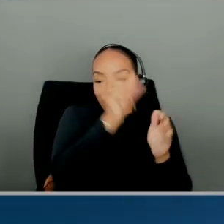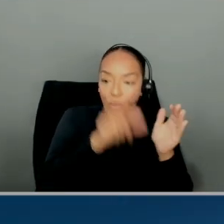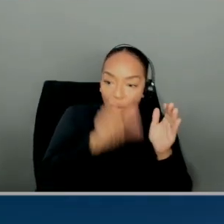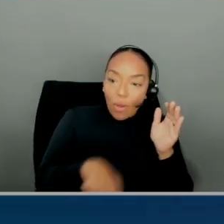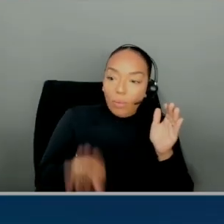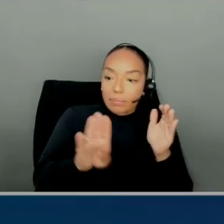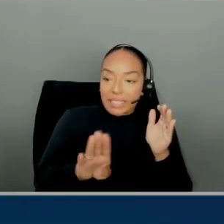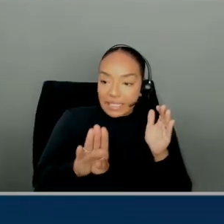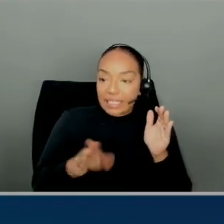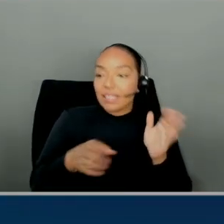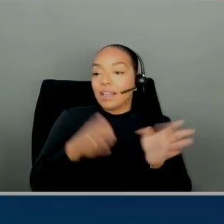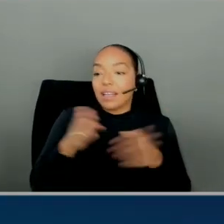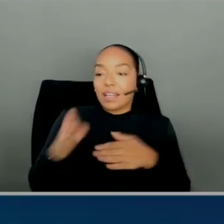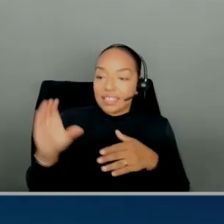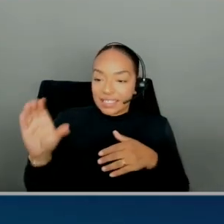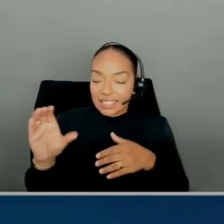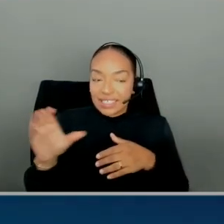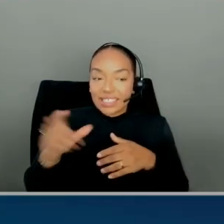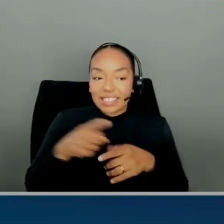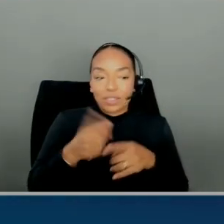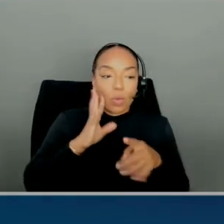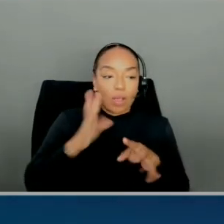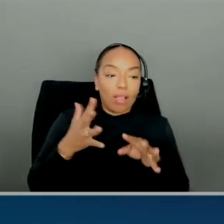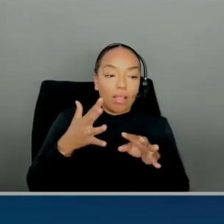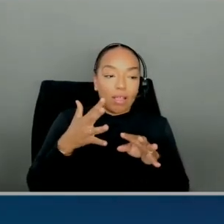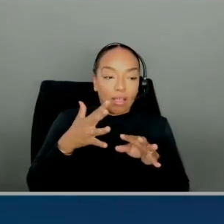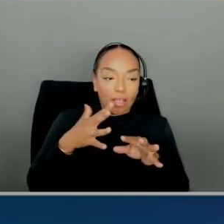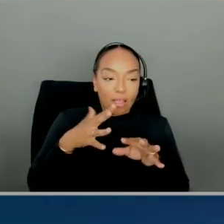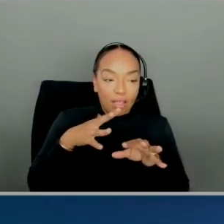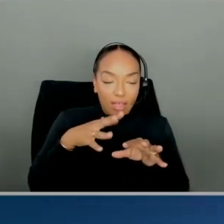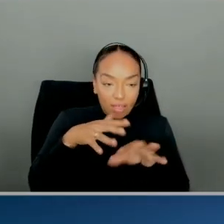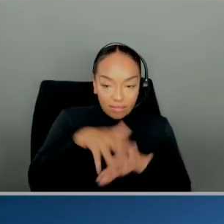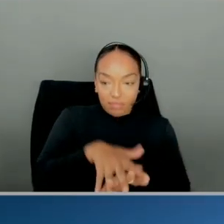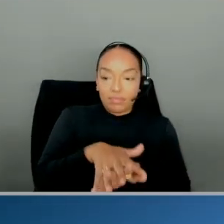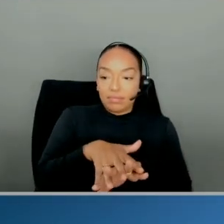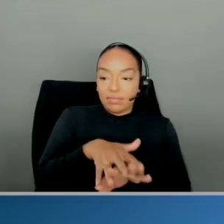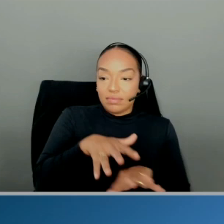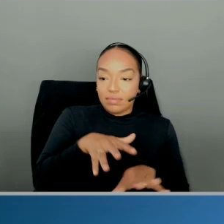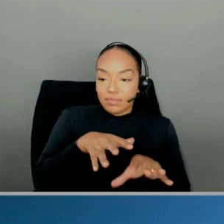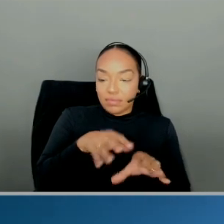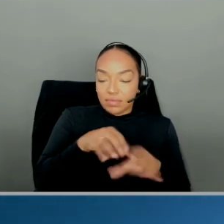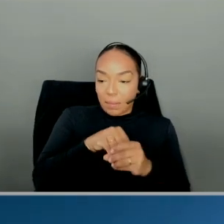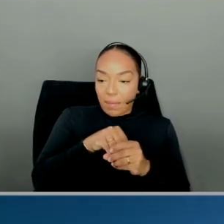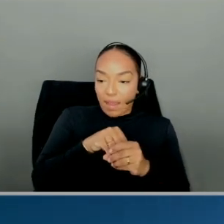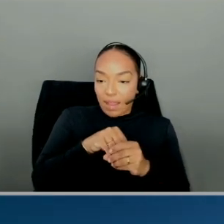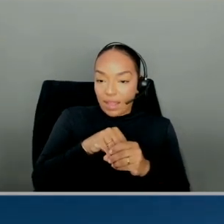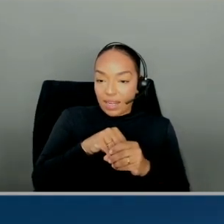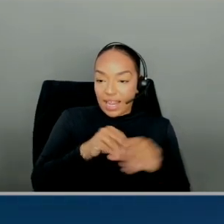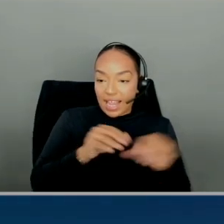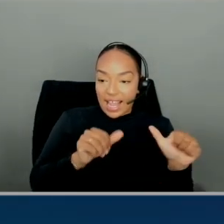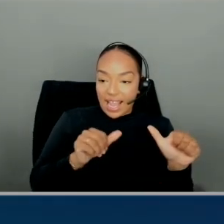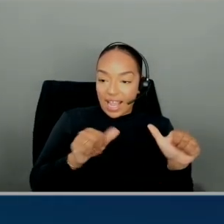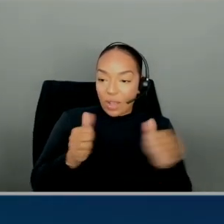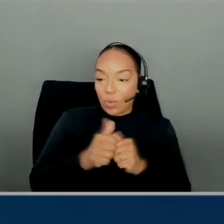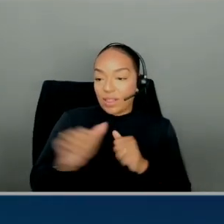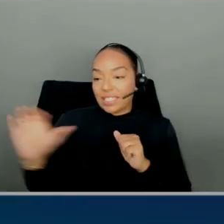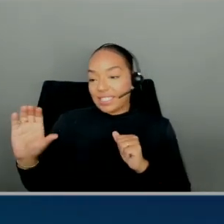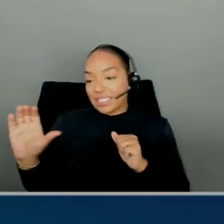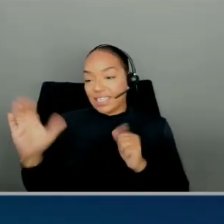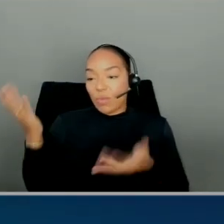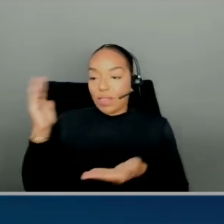the joint, combine A with C first, so that I have a lesser number of rows,